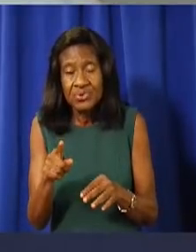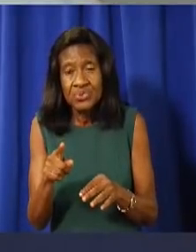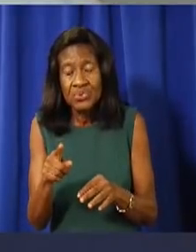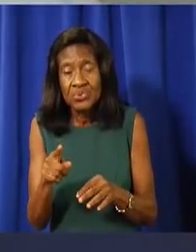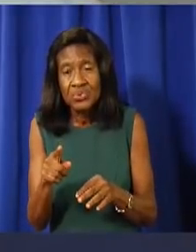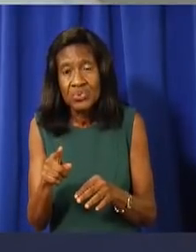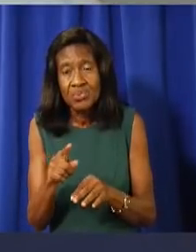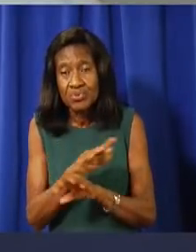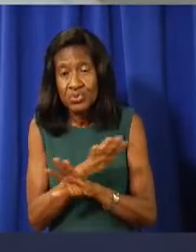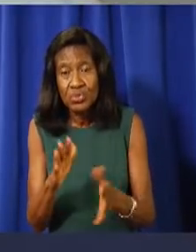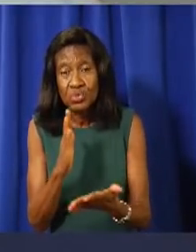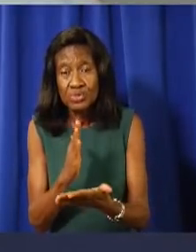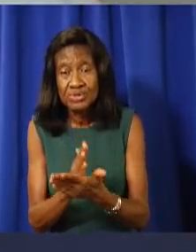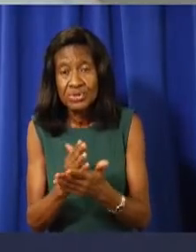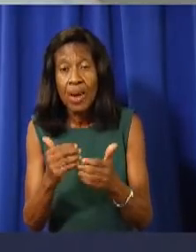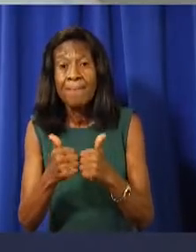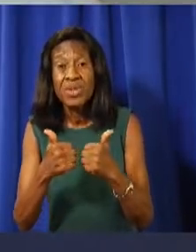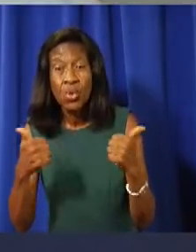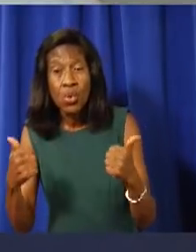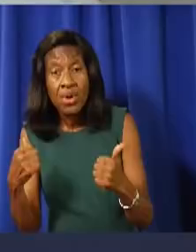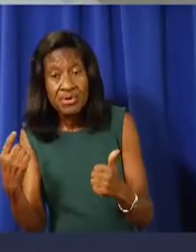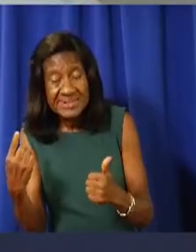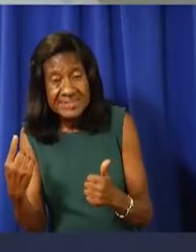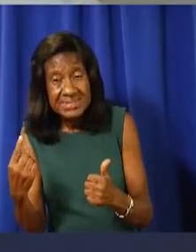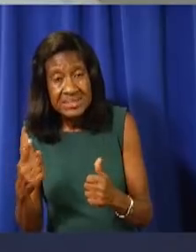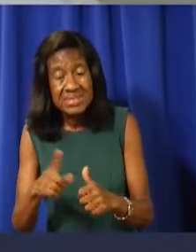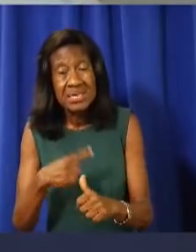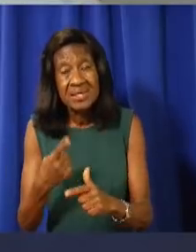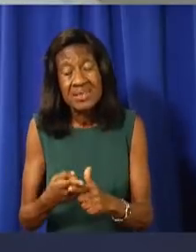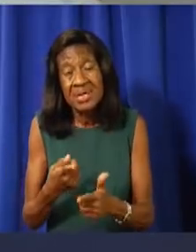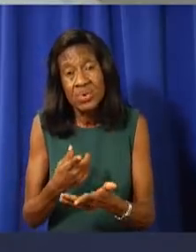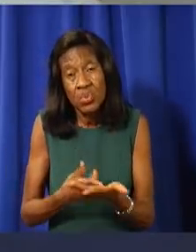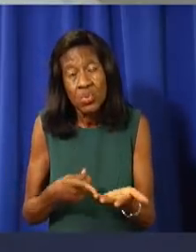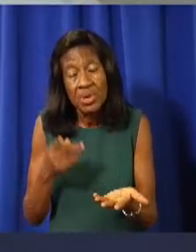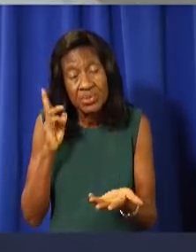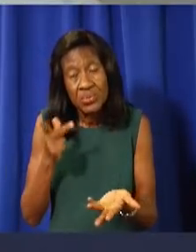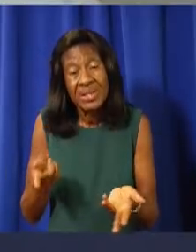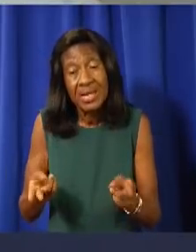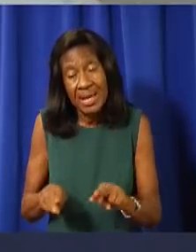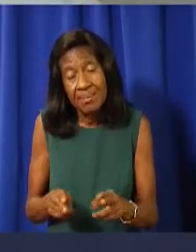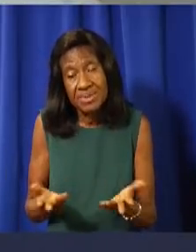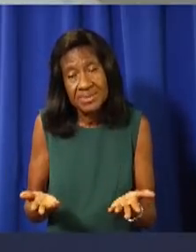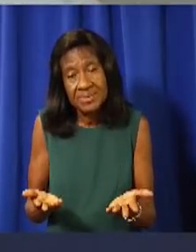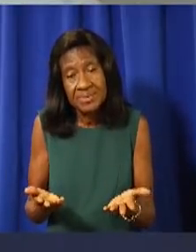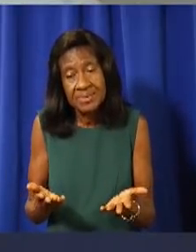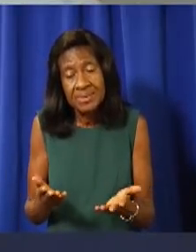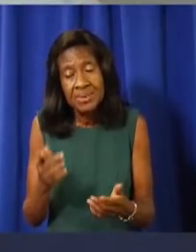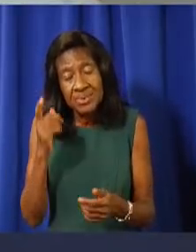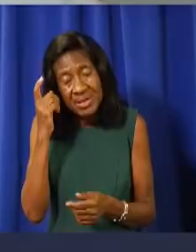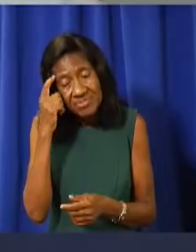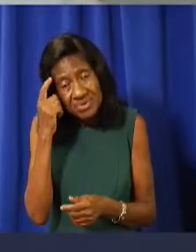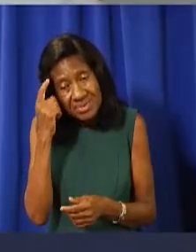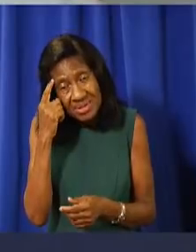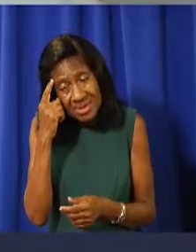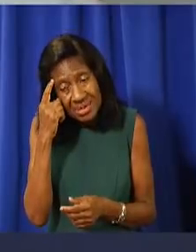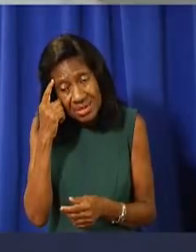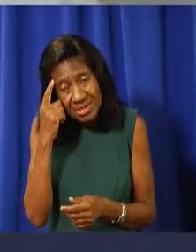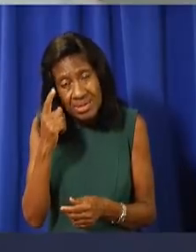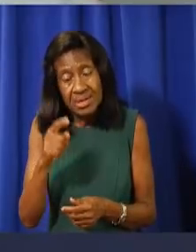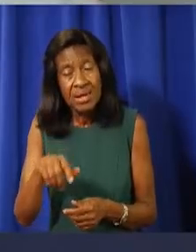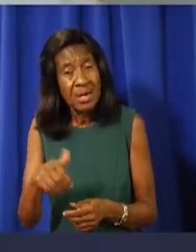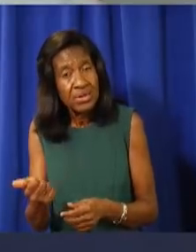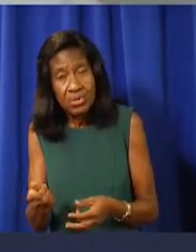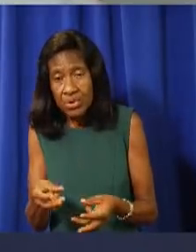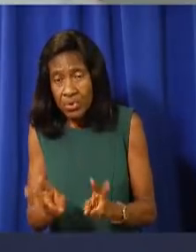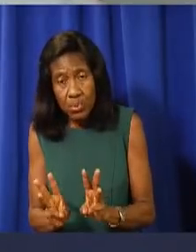are you going to do about those stakeholders? So, looking at those, what could potentially be an other option if we don't go forward with